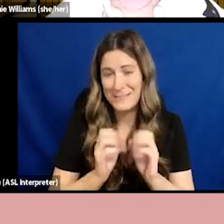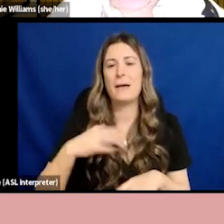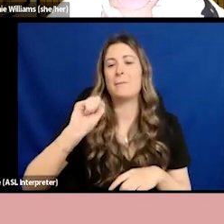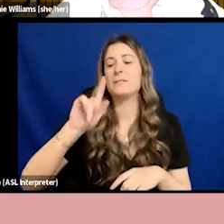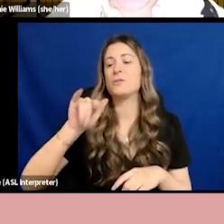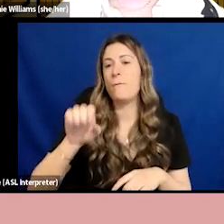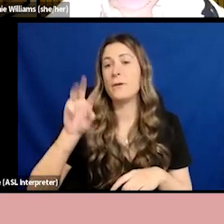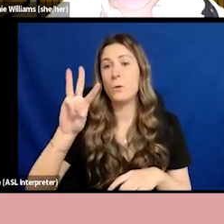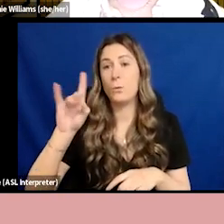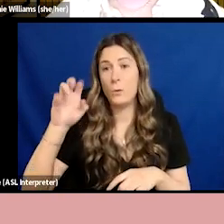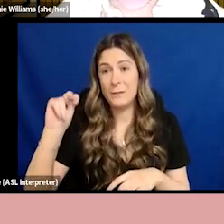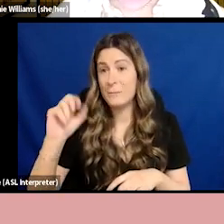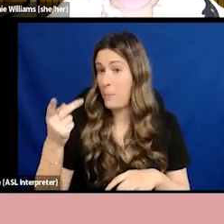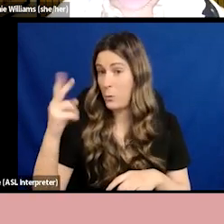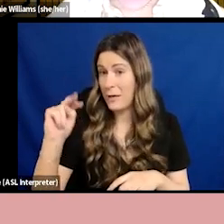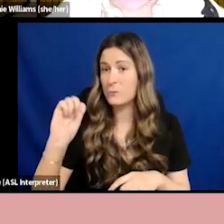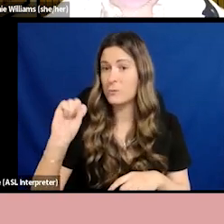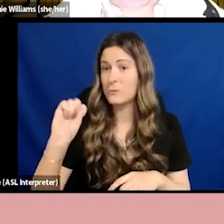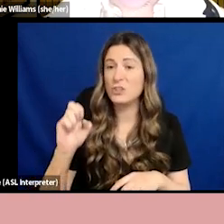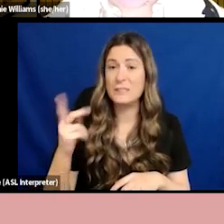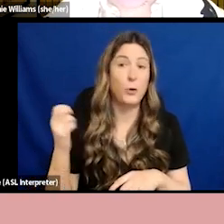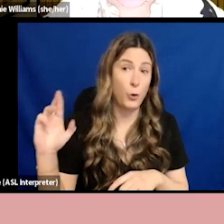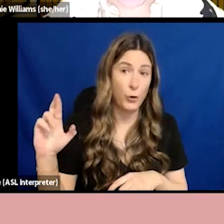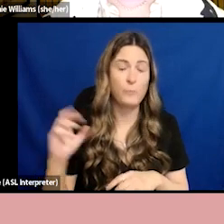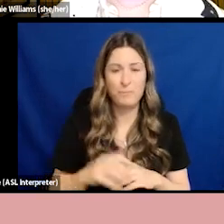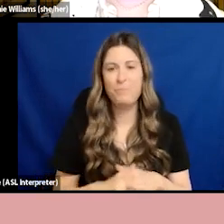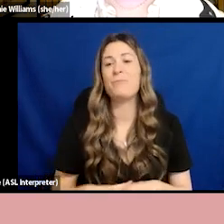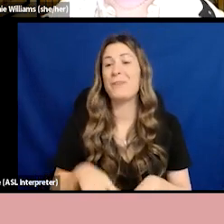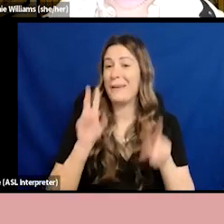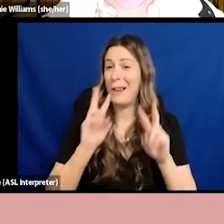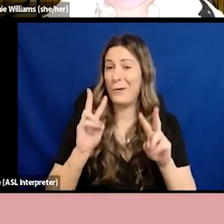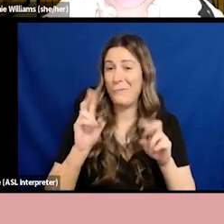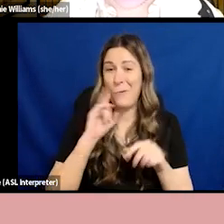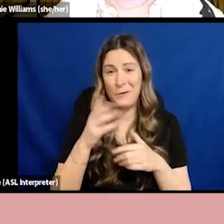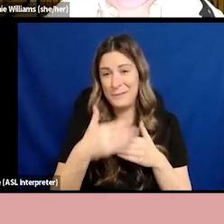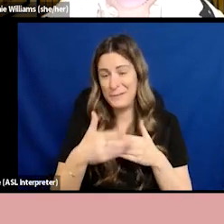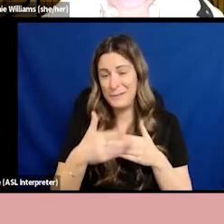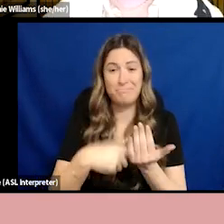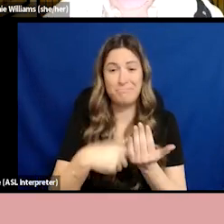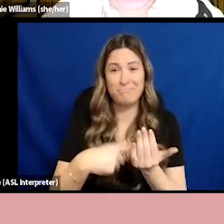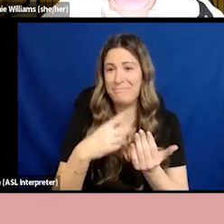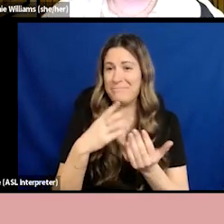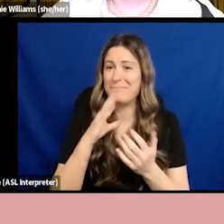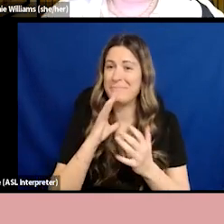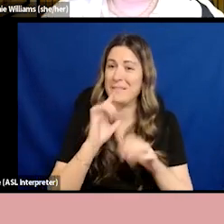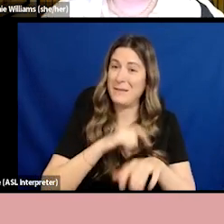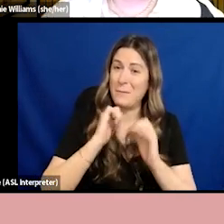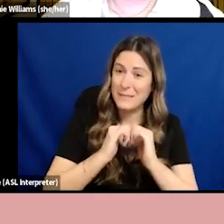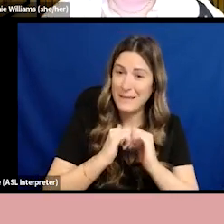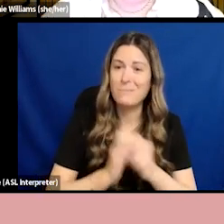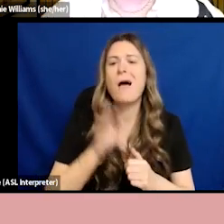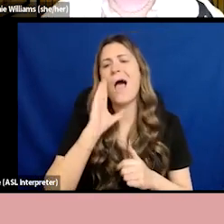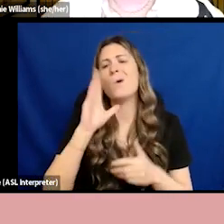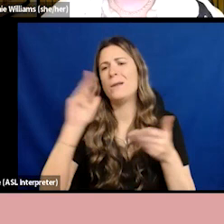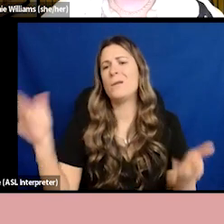I'm looking forward to spending the next little while with you. And I will say I will introduce myself properly in a minute, but I want to be really clear